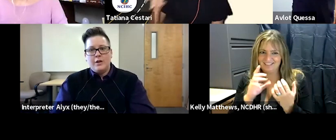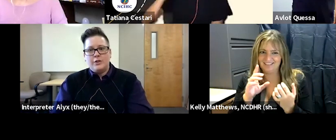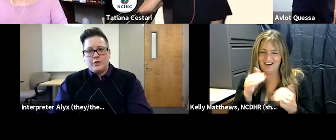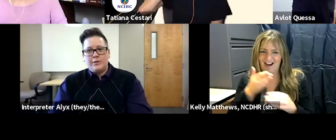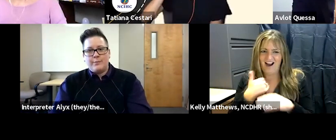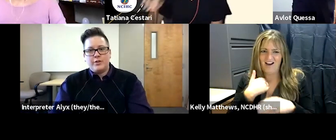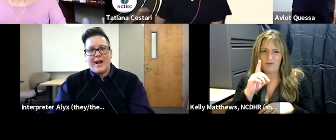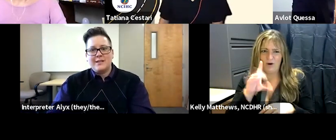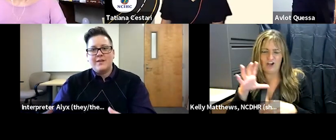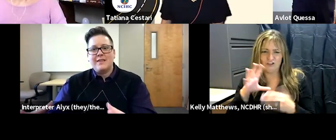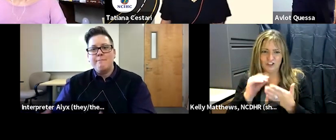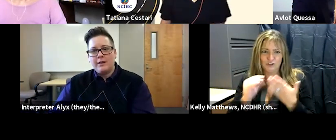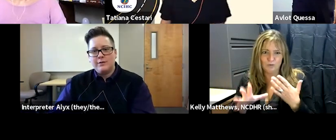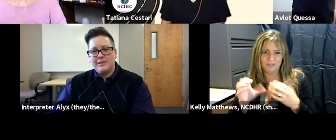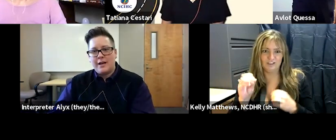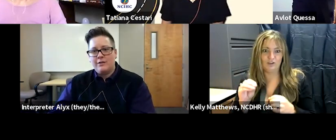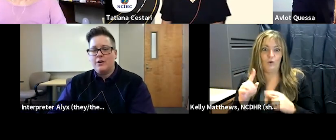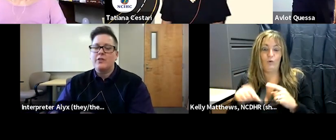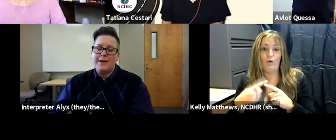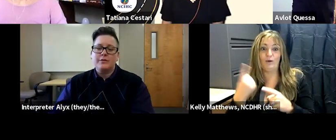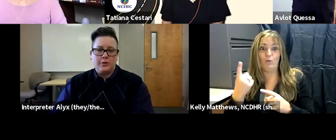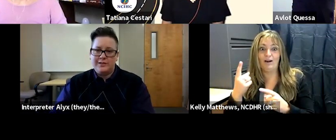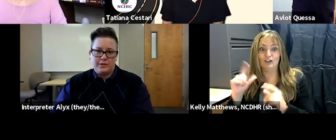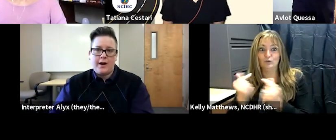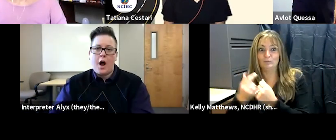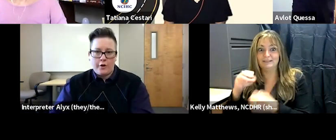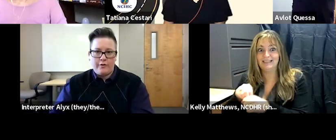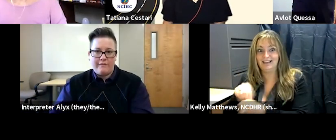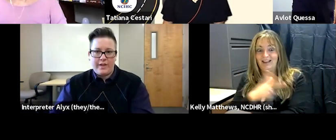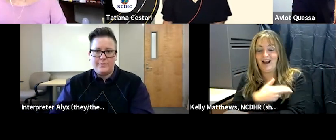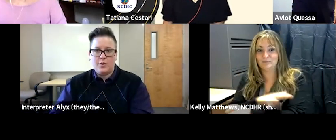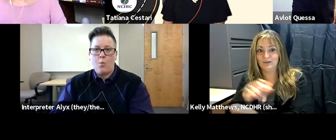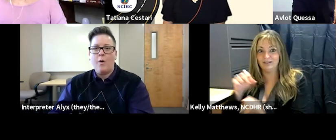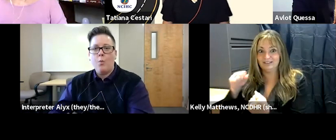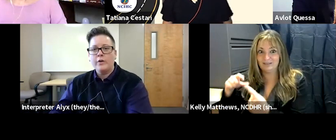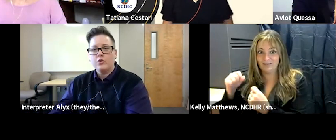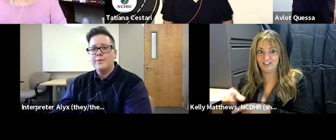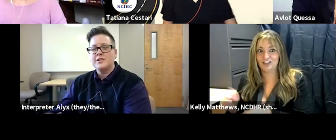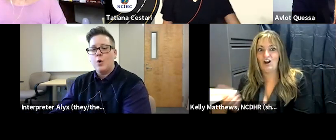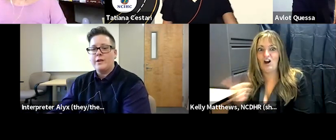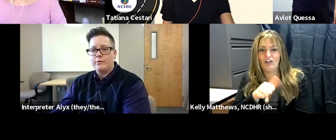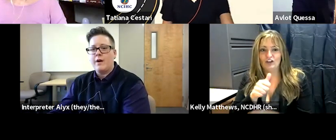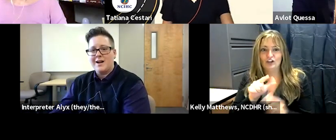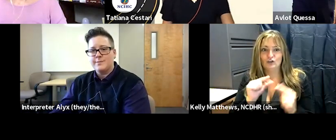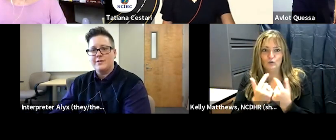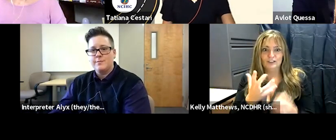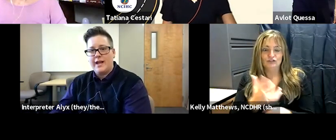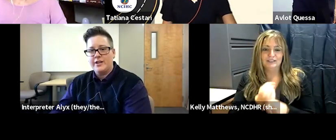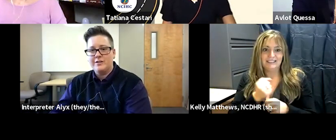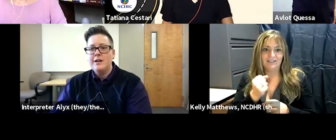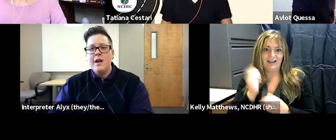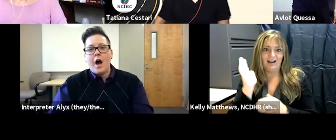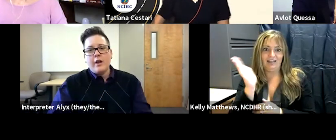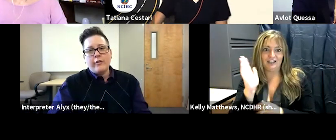two separate tracks we've got the medical center or the medical students there's about a hundred of them so while one group is going through the hospital